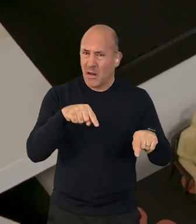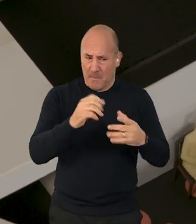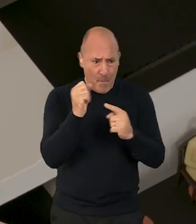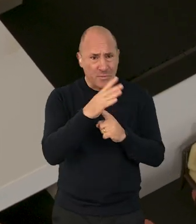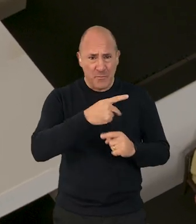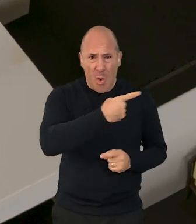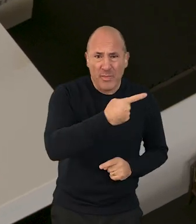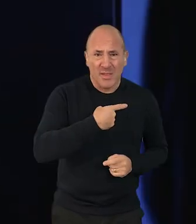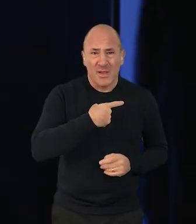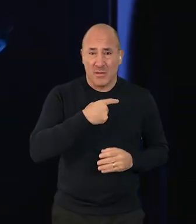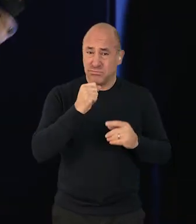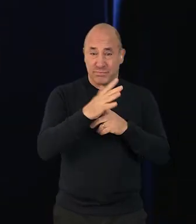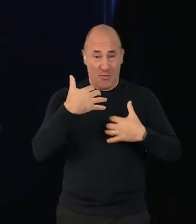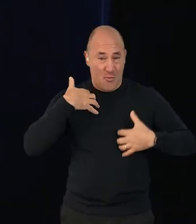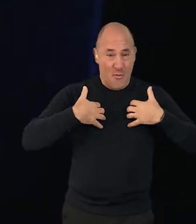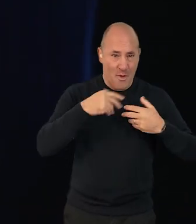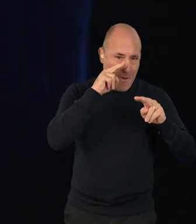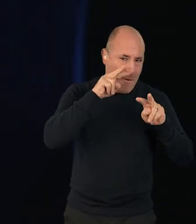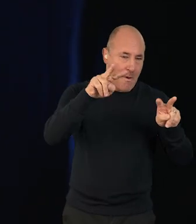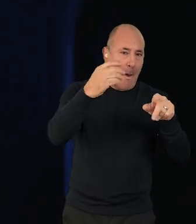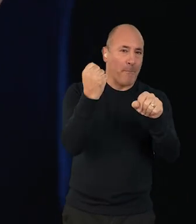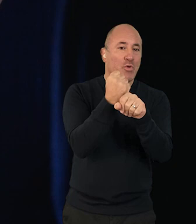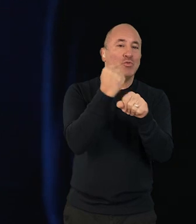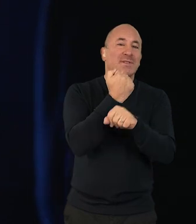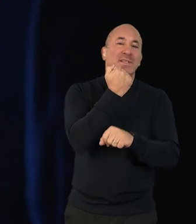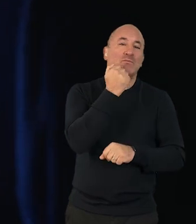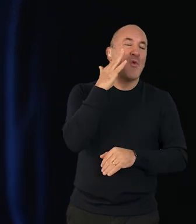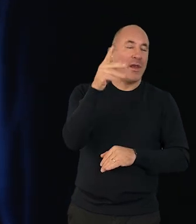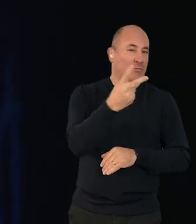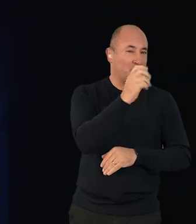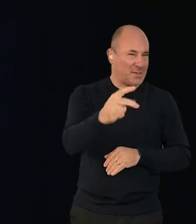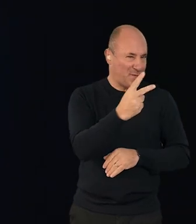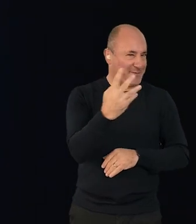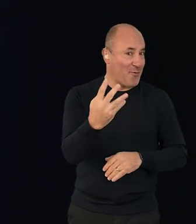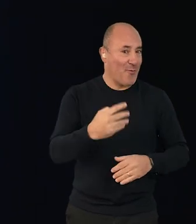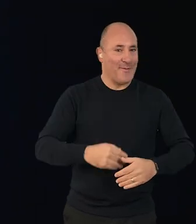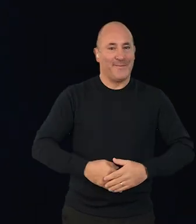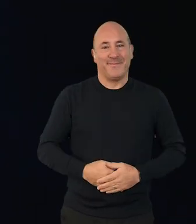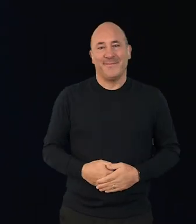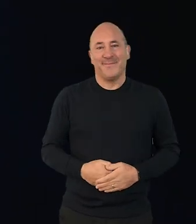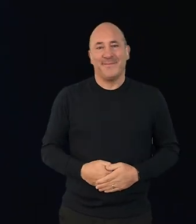to both of us and vital and exciting. And we're looking at a kind of production day of 2024.